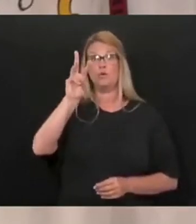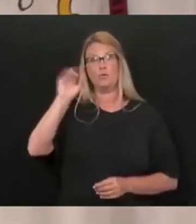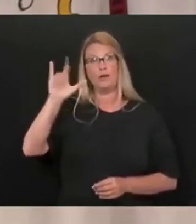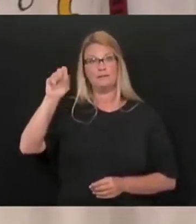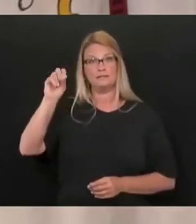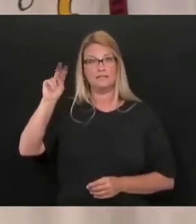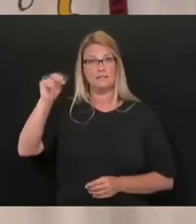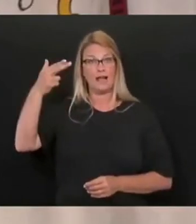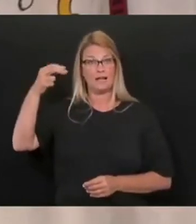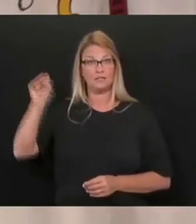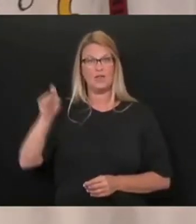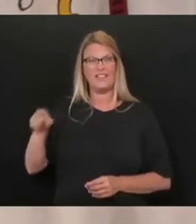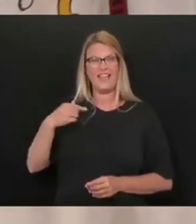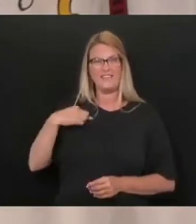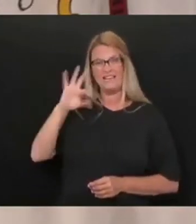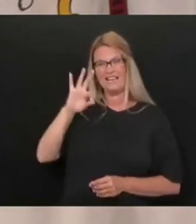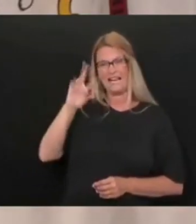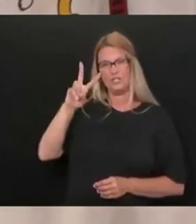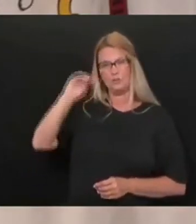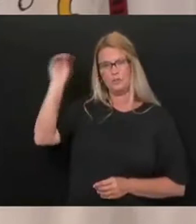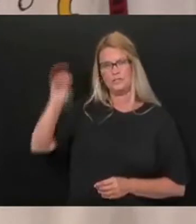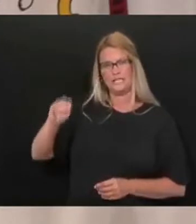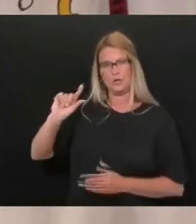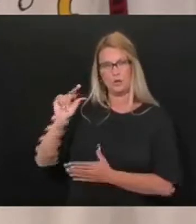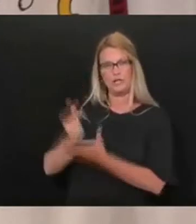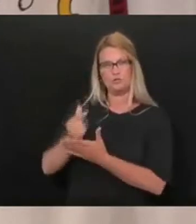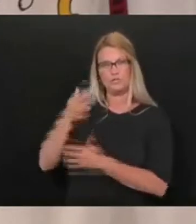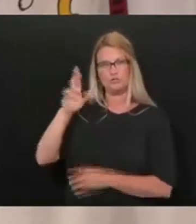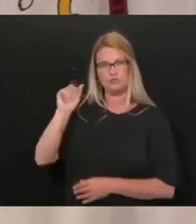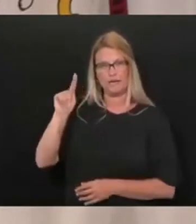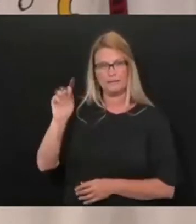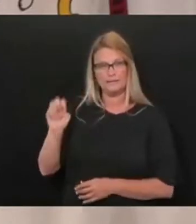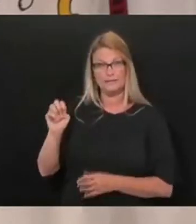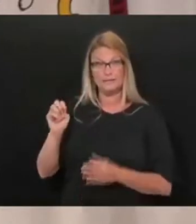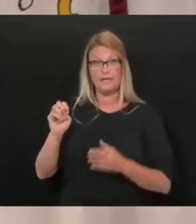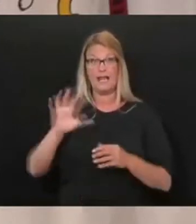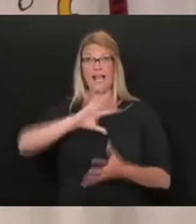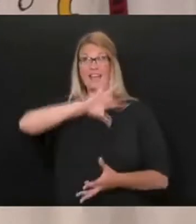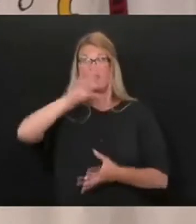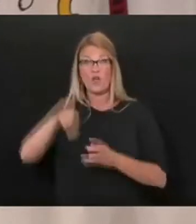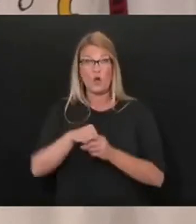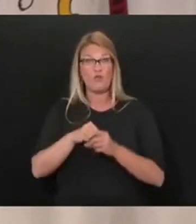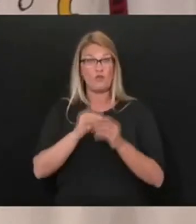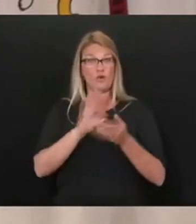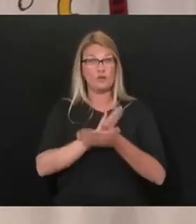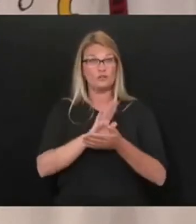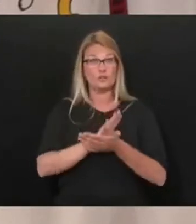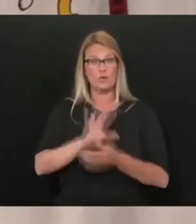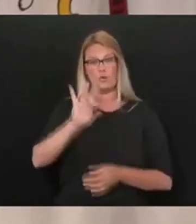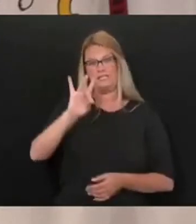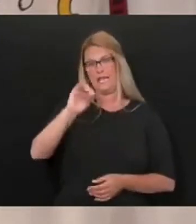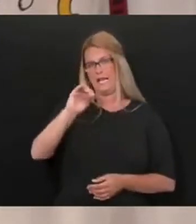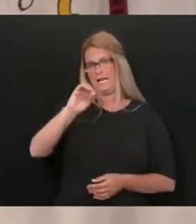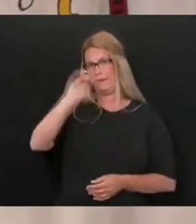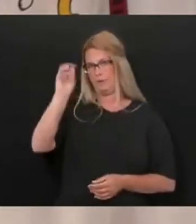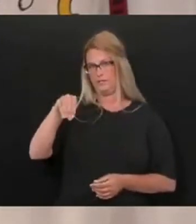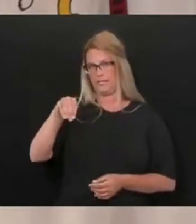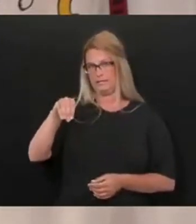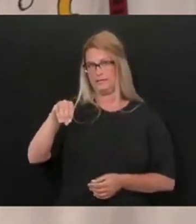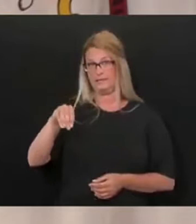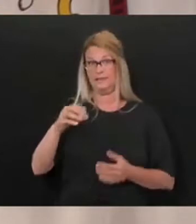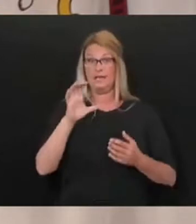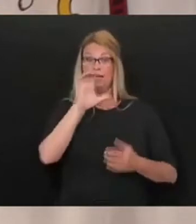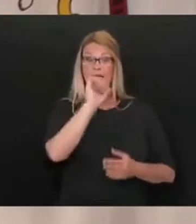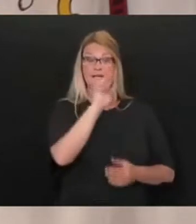a 92 percent graduation rate and the overall school graduation rate was 80. In Cabell